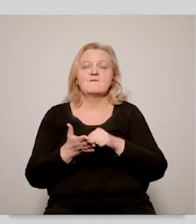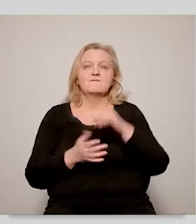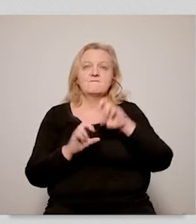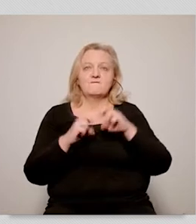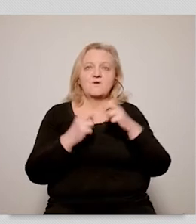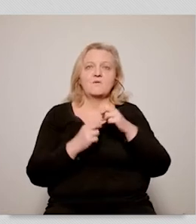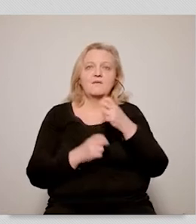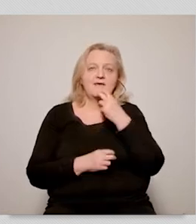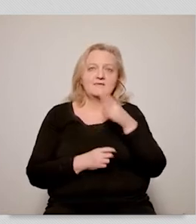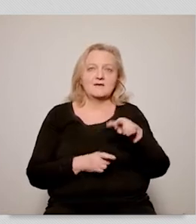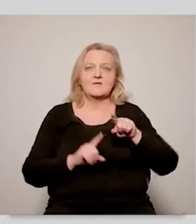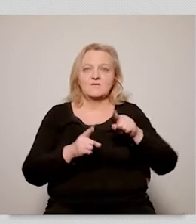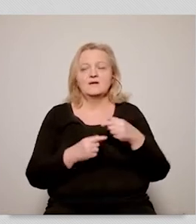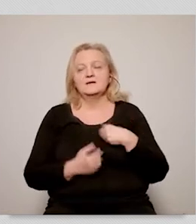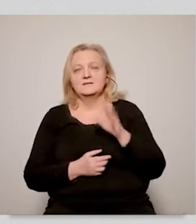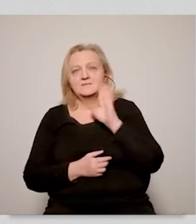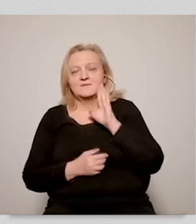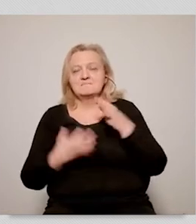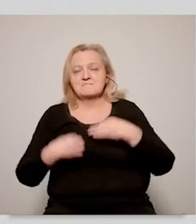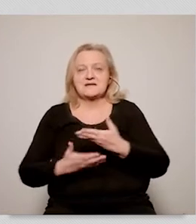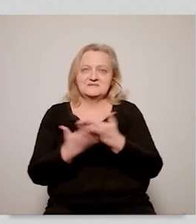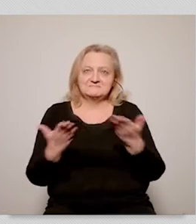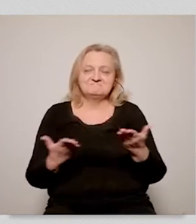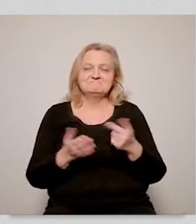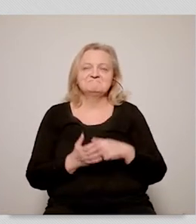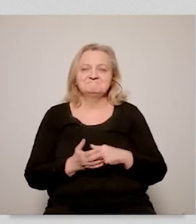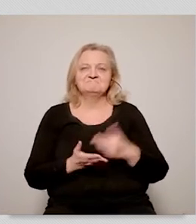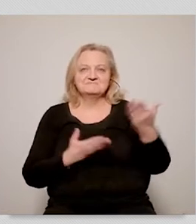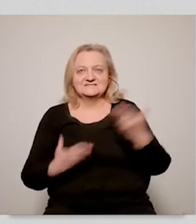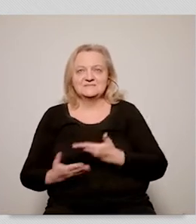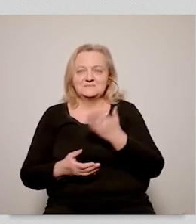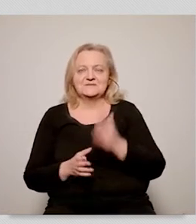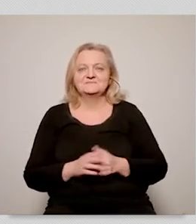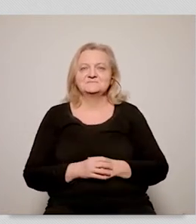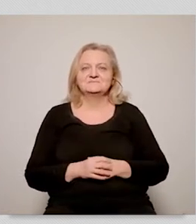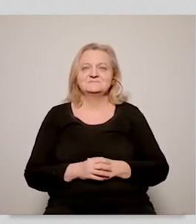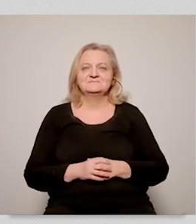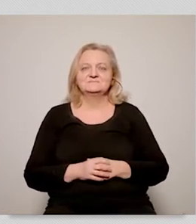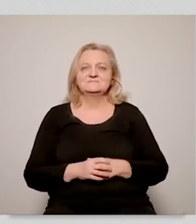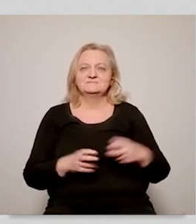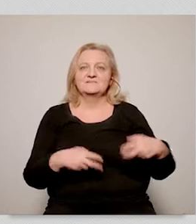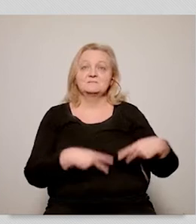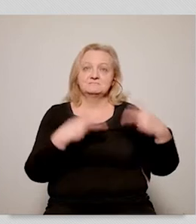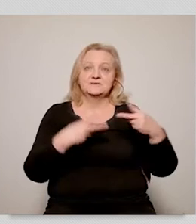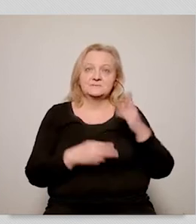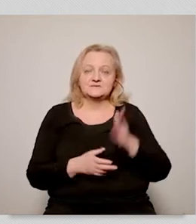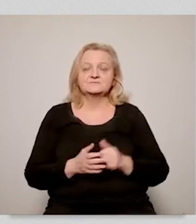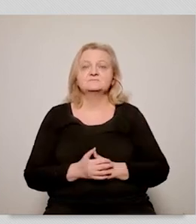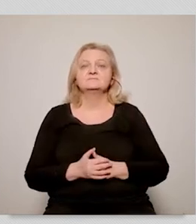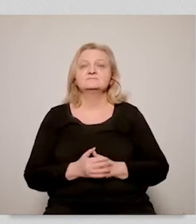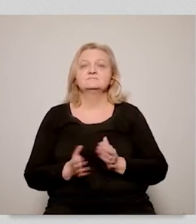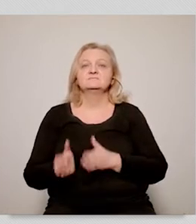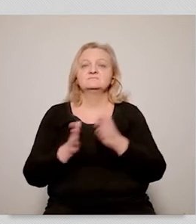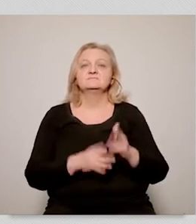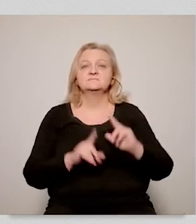conference on this topic organized by Forum Energy. So I think I can invite you to this conference